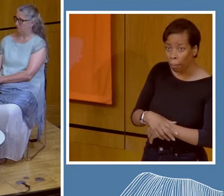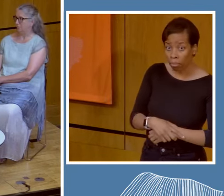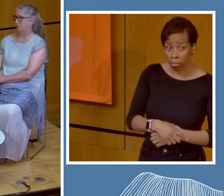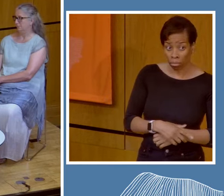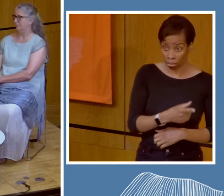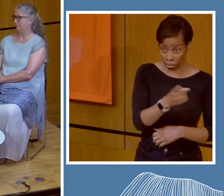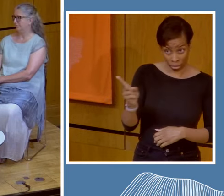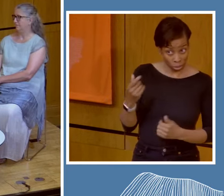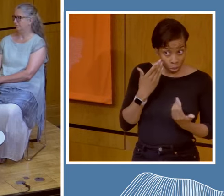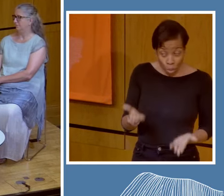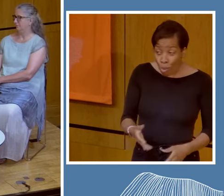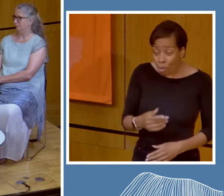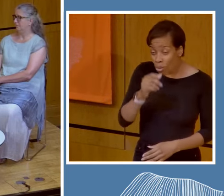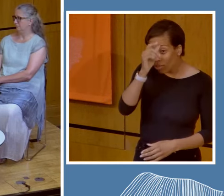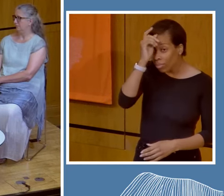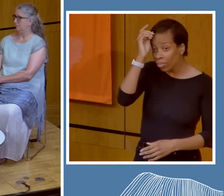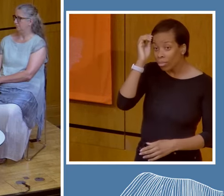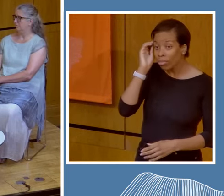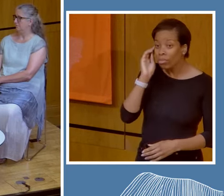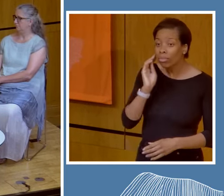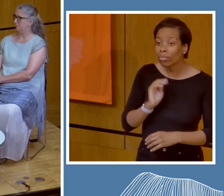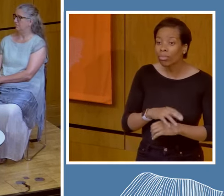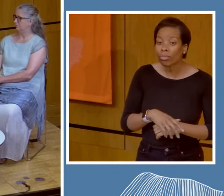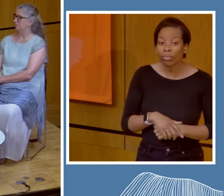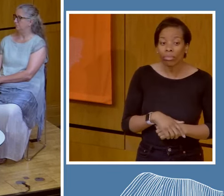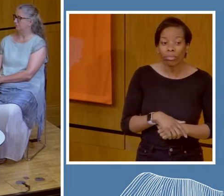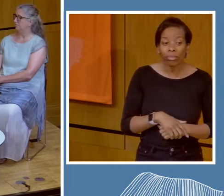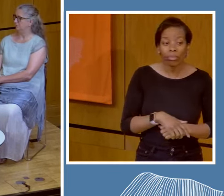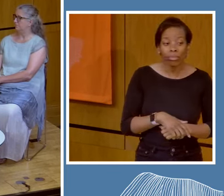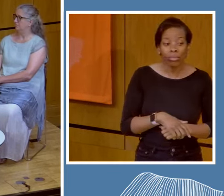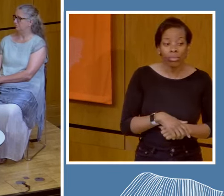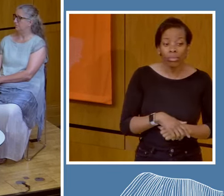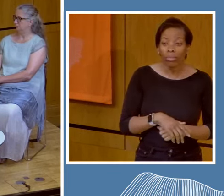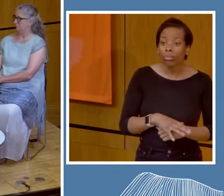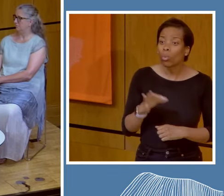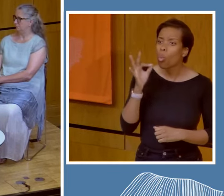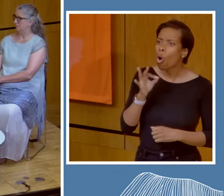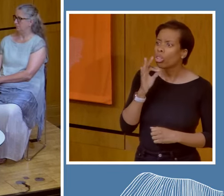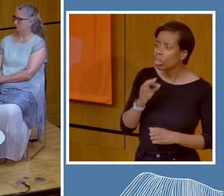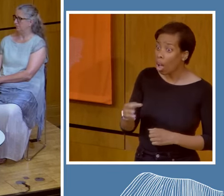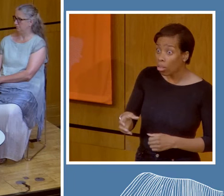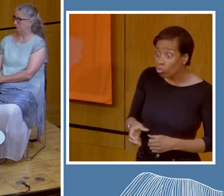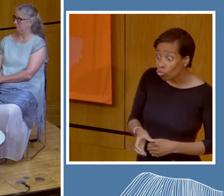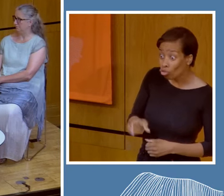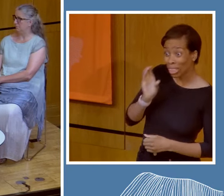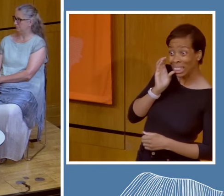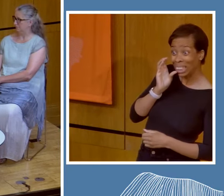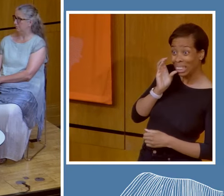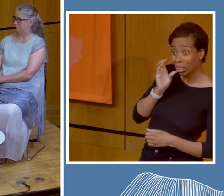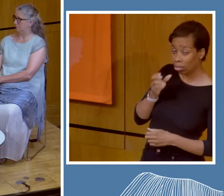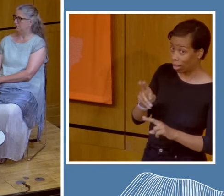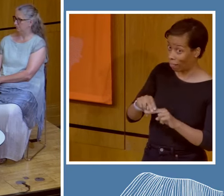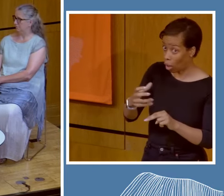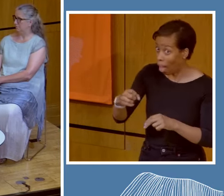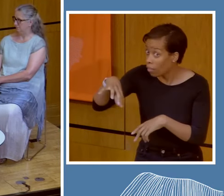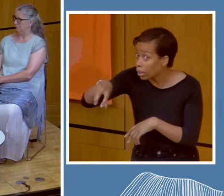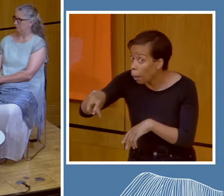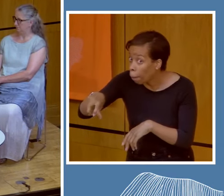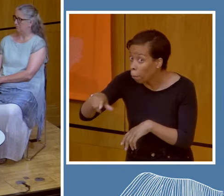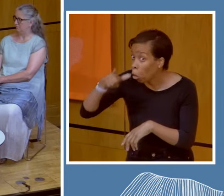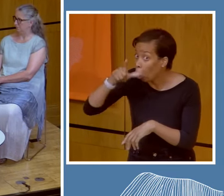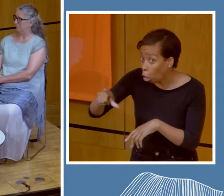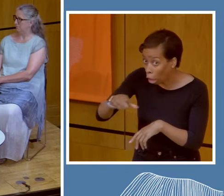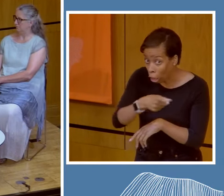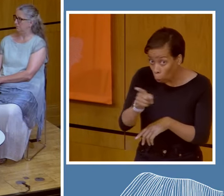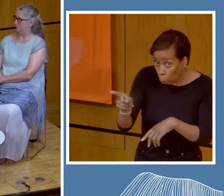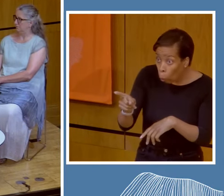don't know. Which water body does your water come from that you drink from your tap, if you're lucky enough to